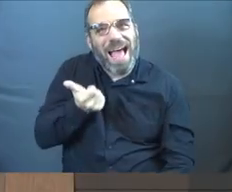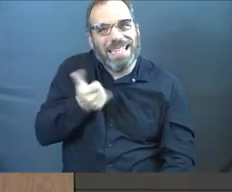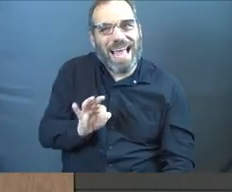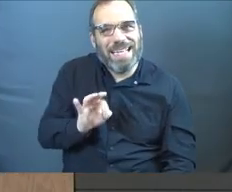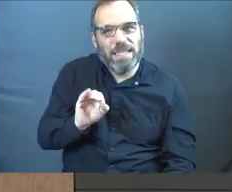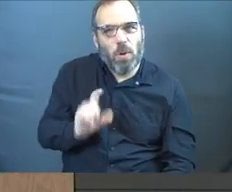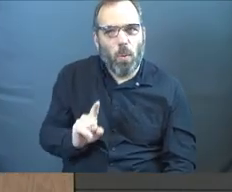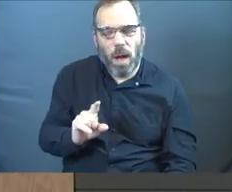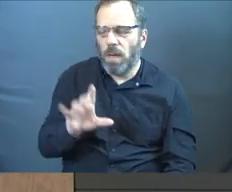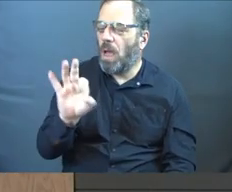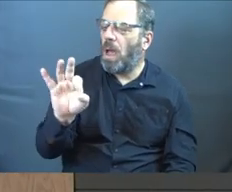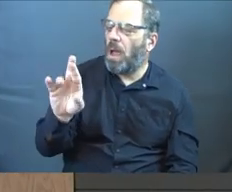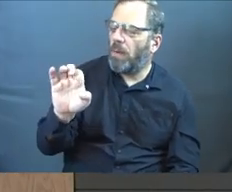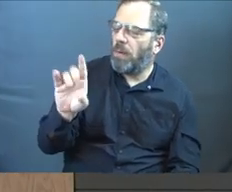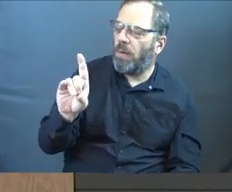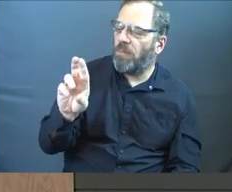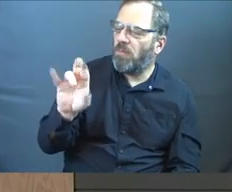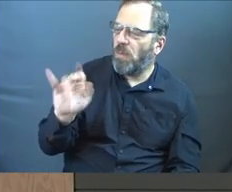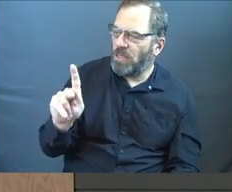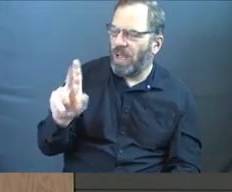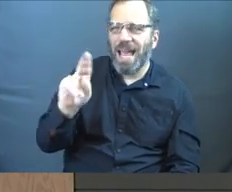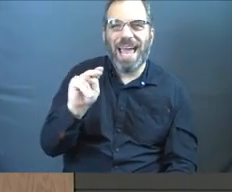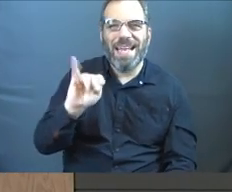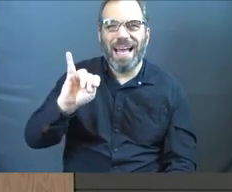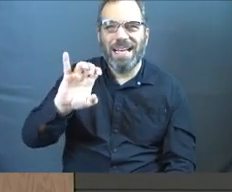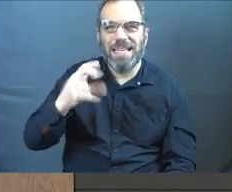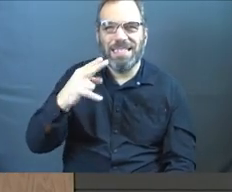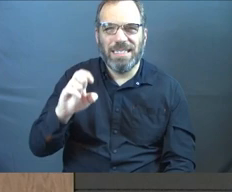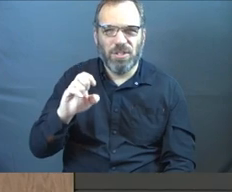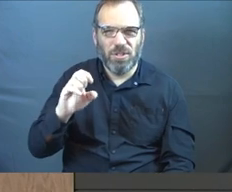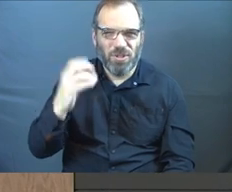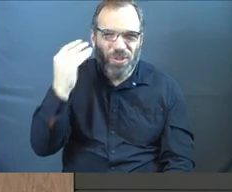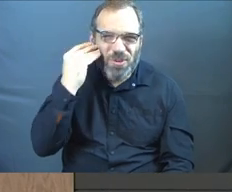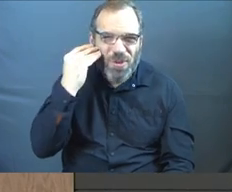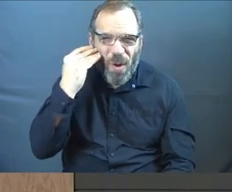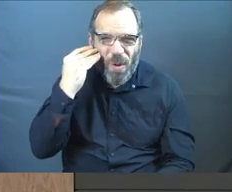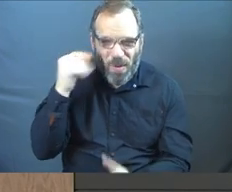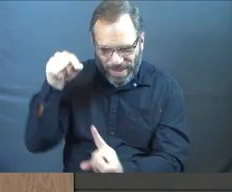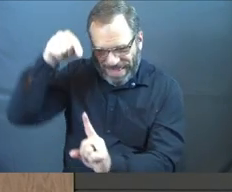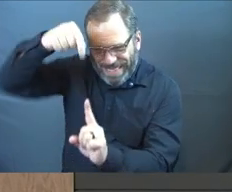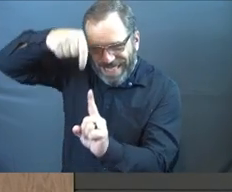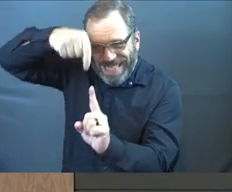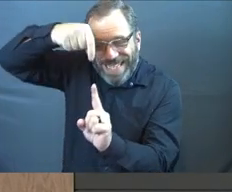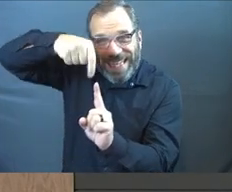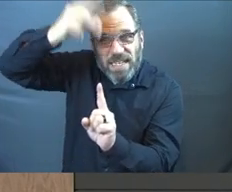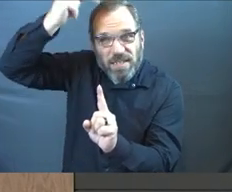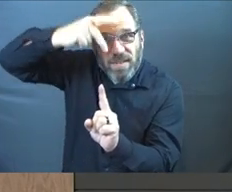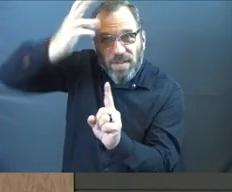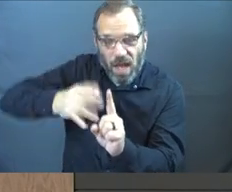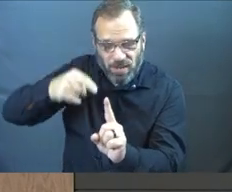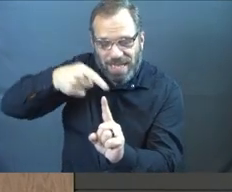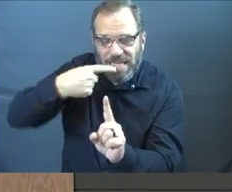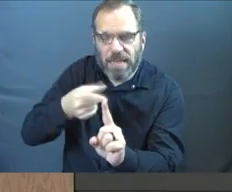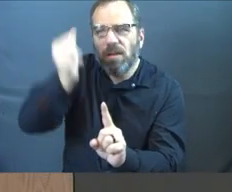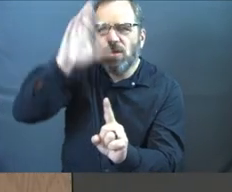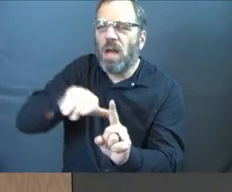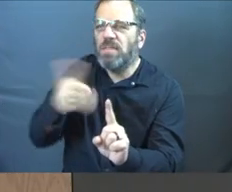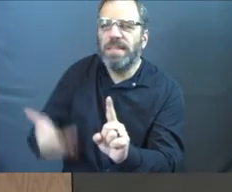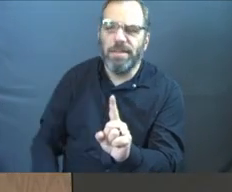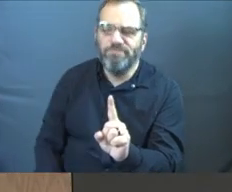1901, Frederick Nietzsche. If you've studied Nietzsche before, you know that he is the philosopher that said God is dead.